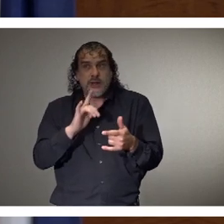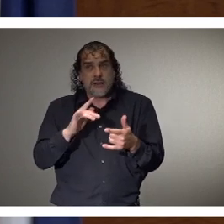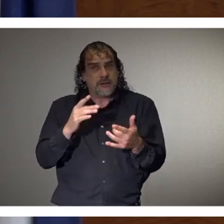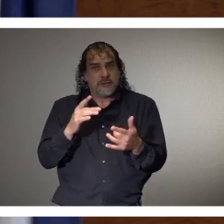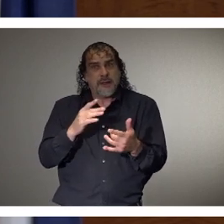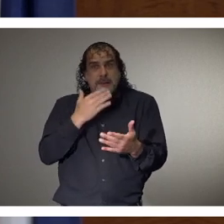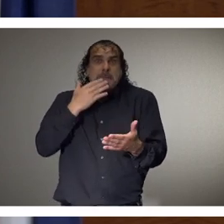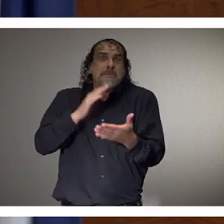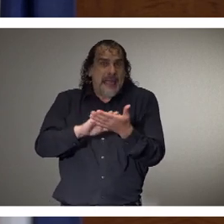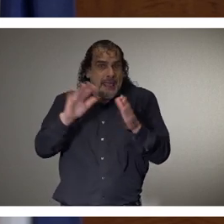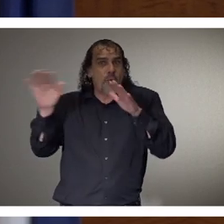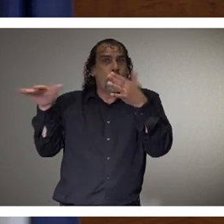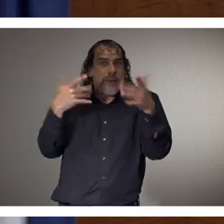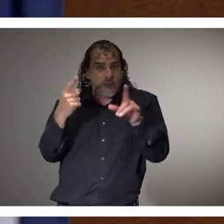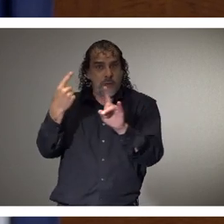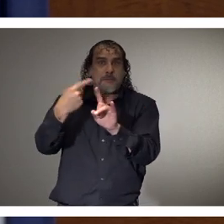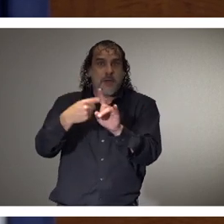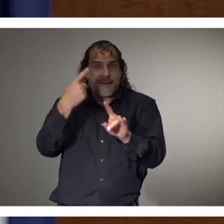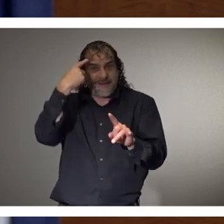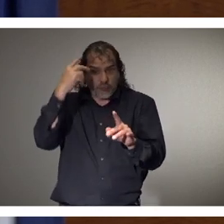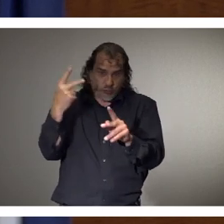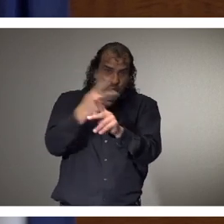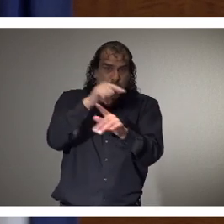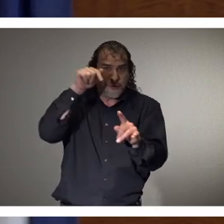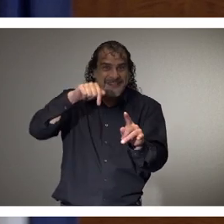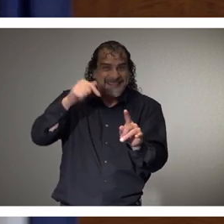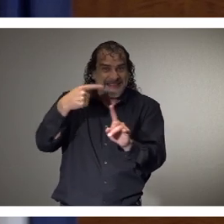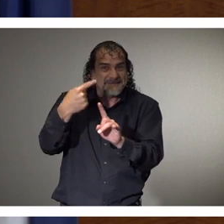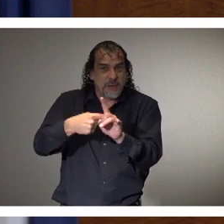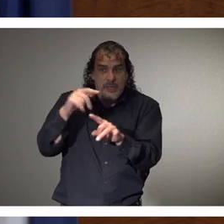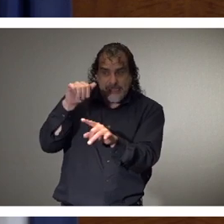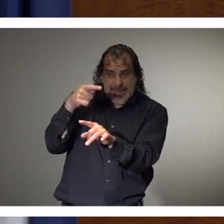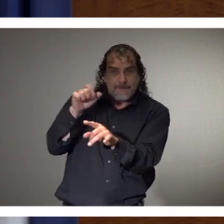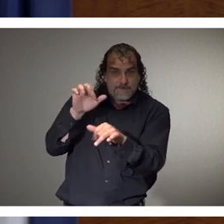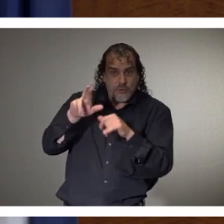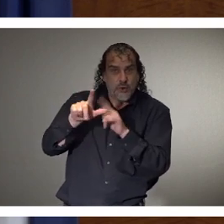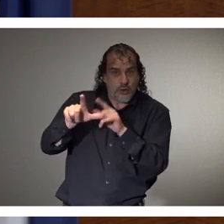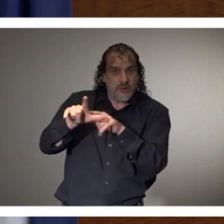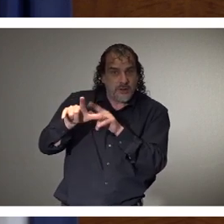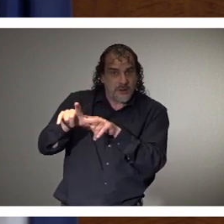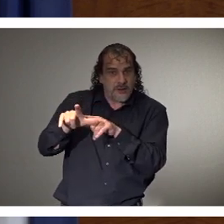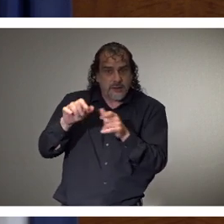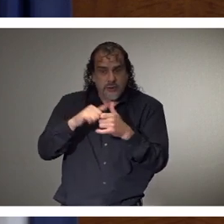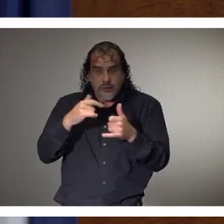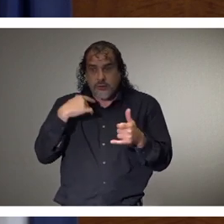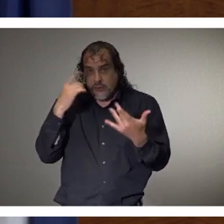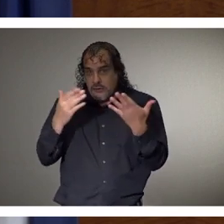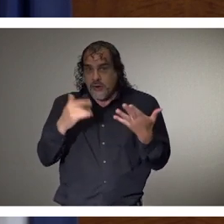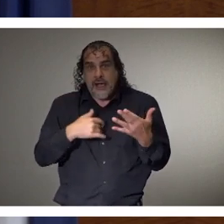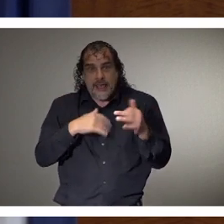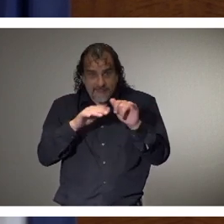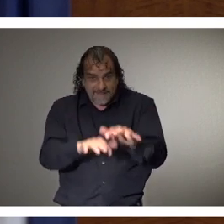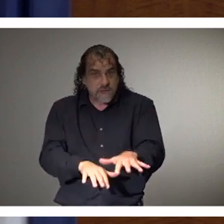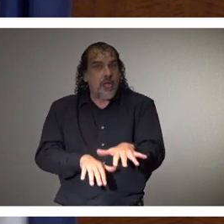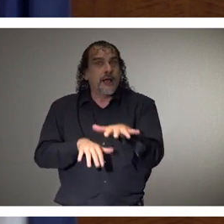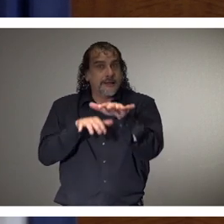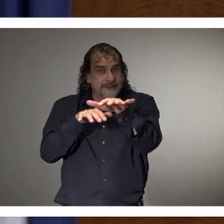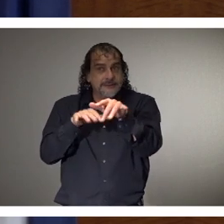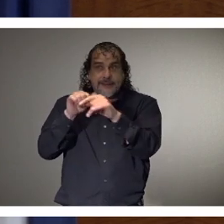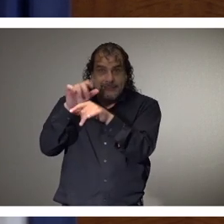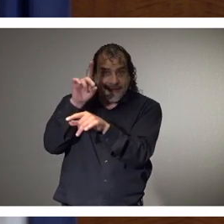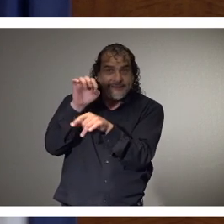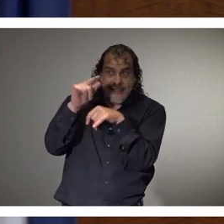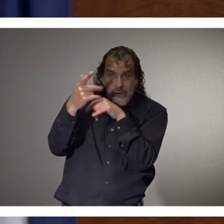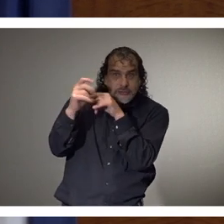of the year throughout our state. In addition to that, we are going to be dealing with floods, uh, in the Mississippi Delta